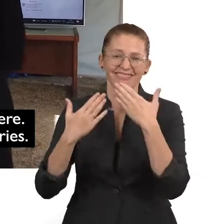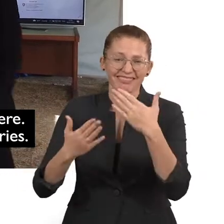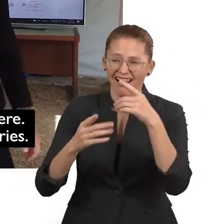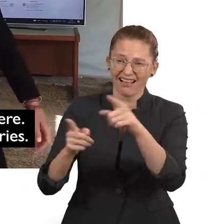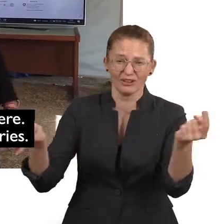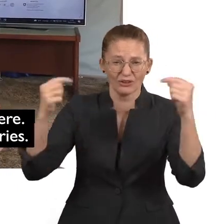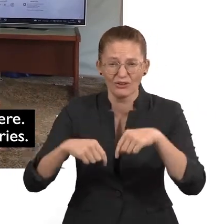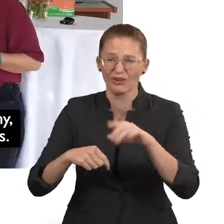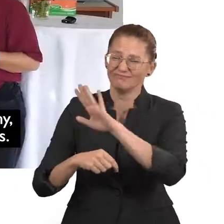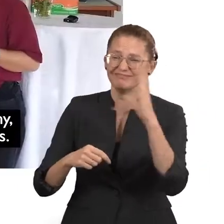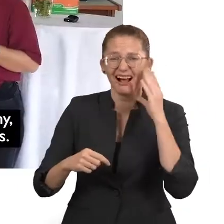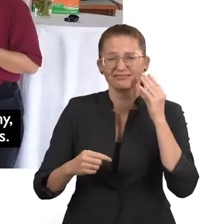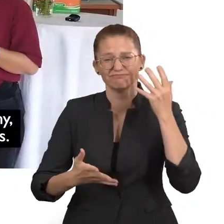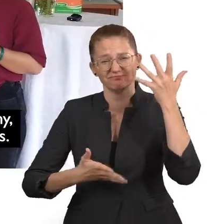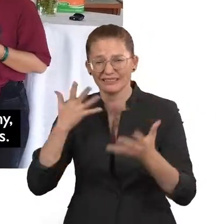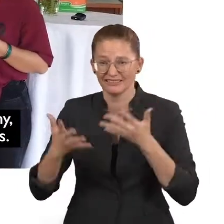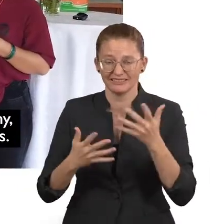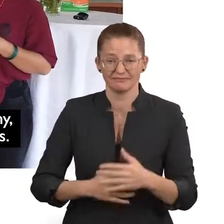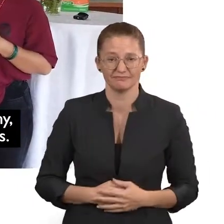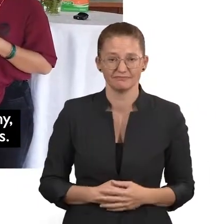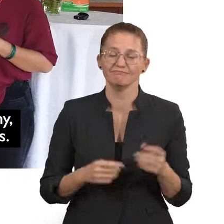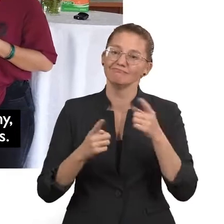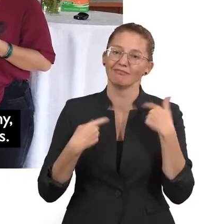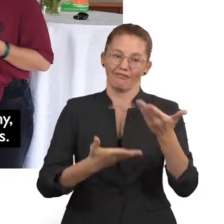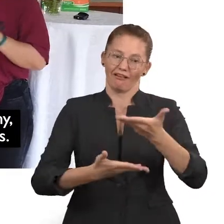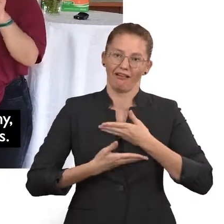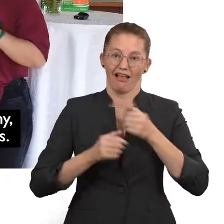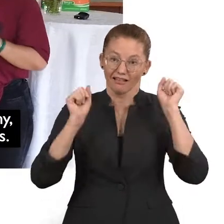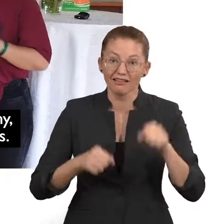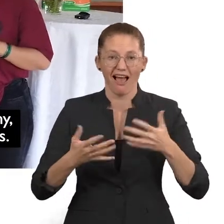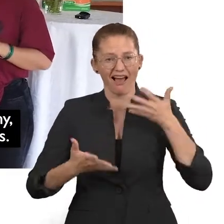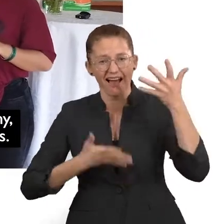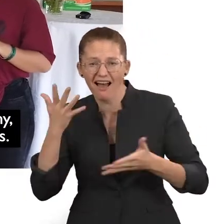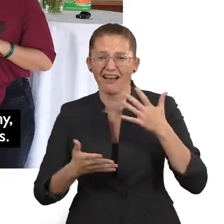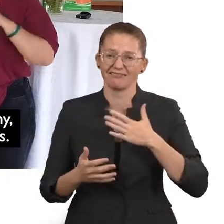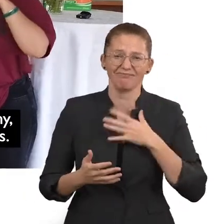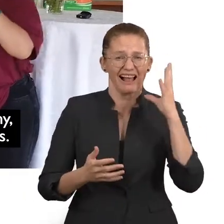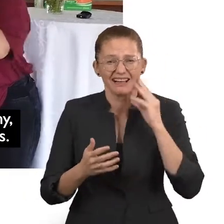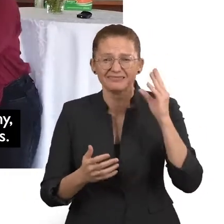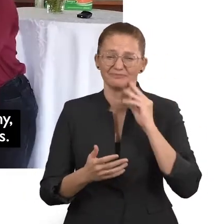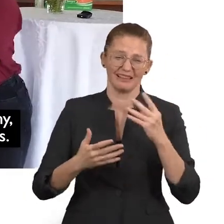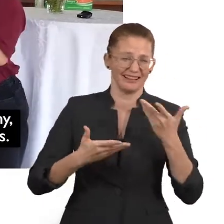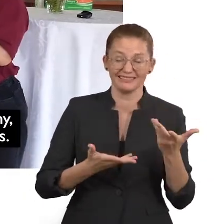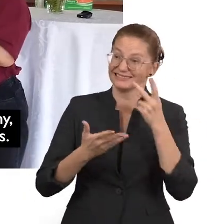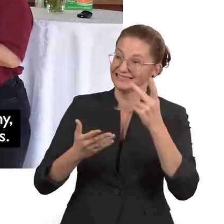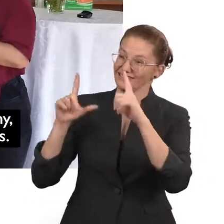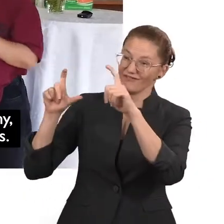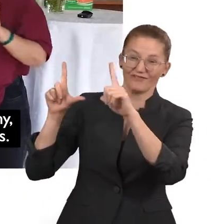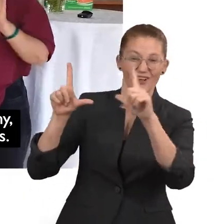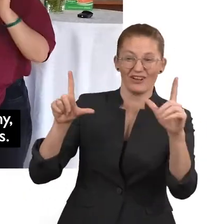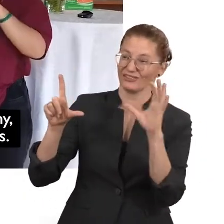with us your stories. We had our opportunity to express our testimony, our experiences